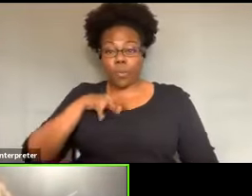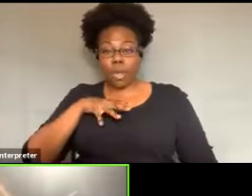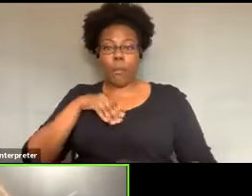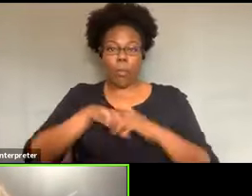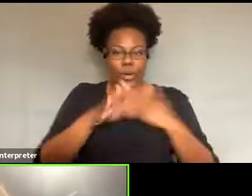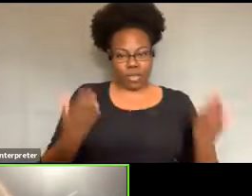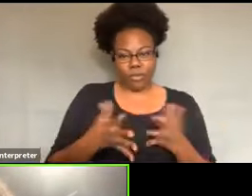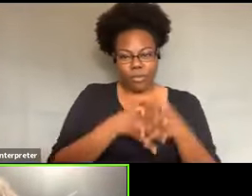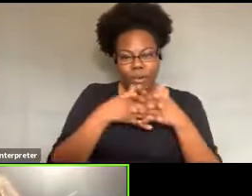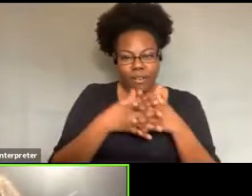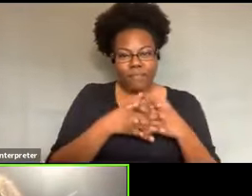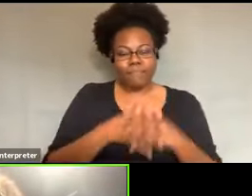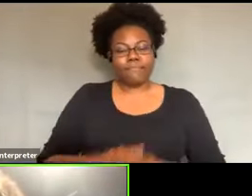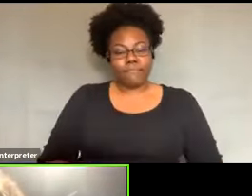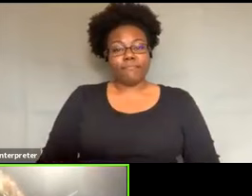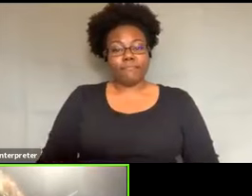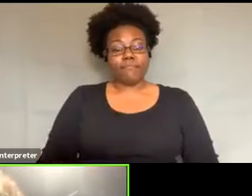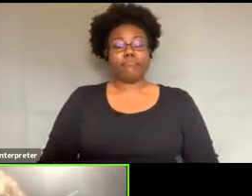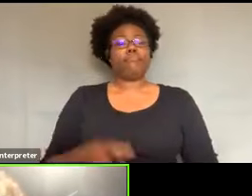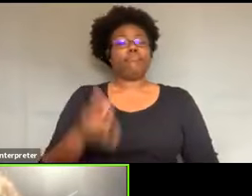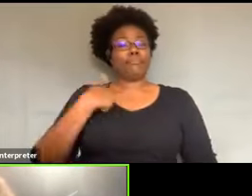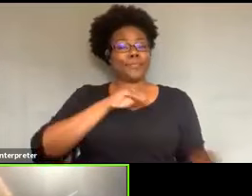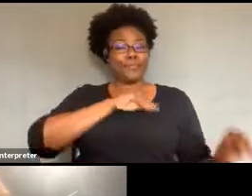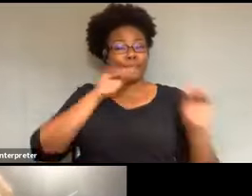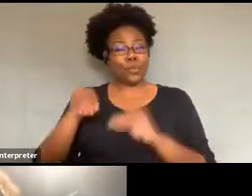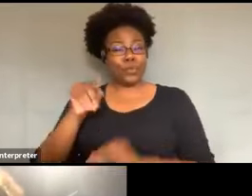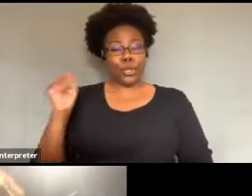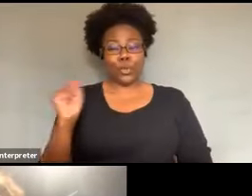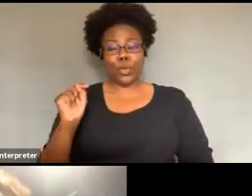and how I got to Tucson. I will never know.